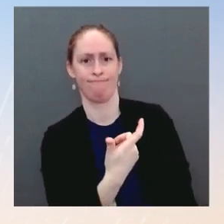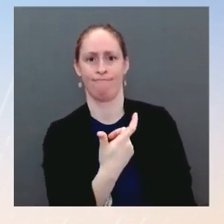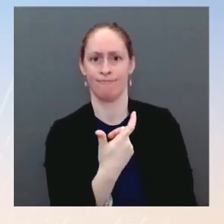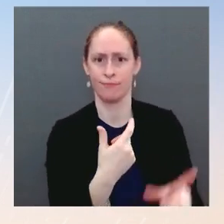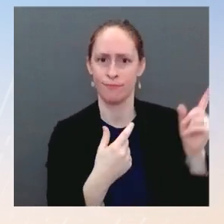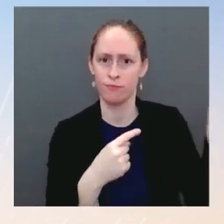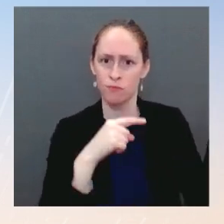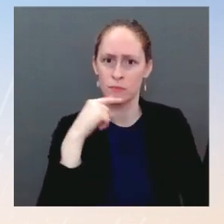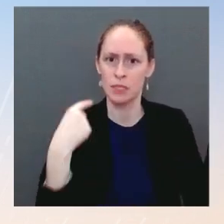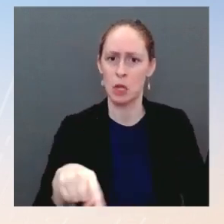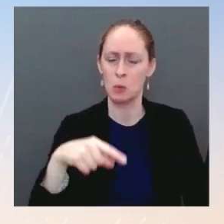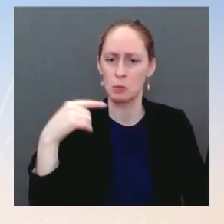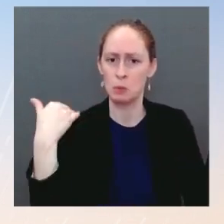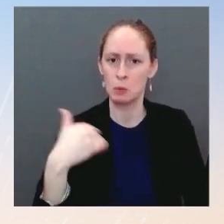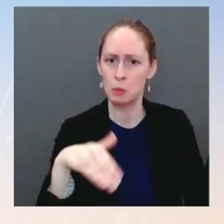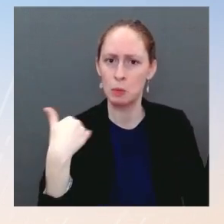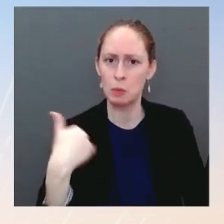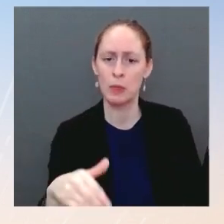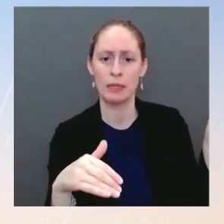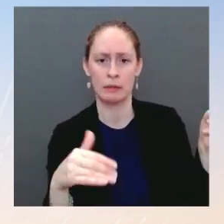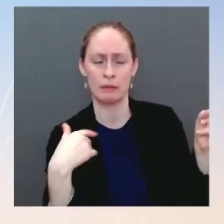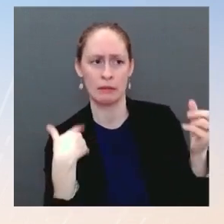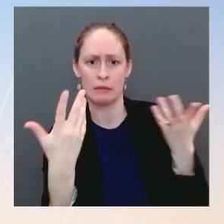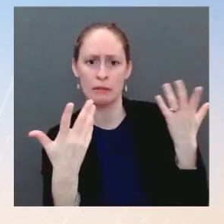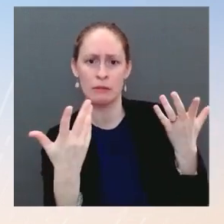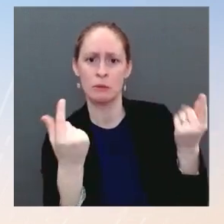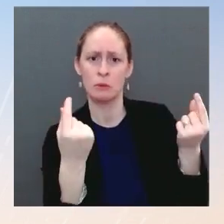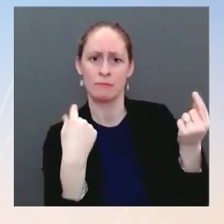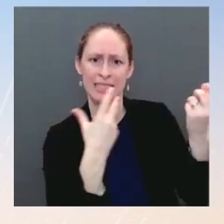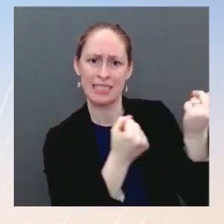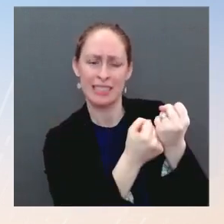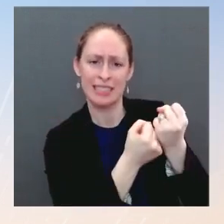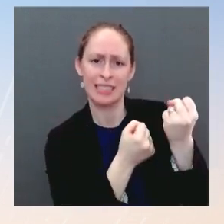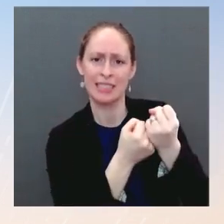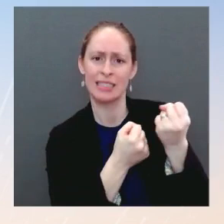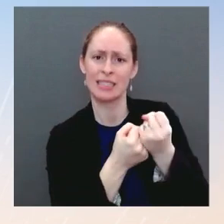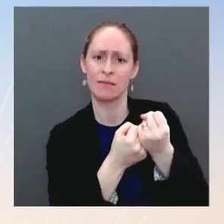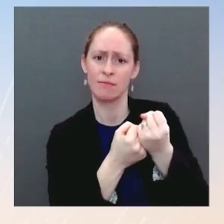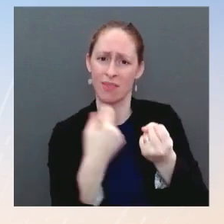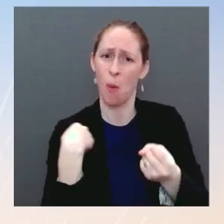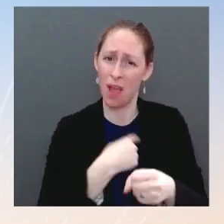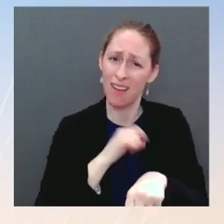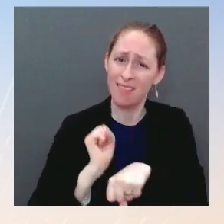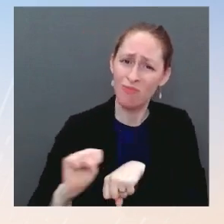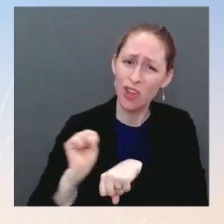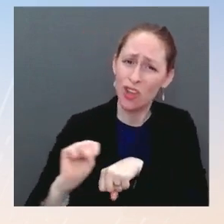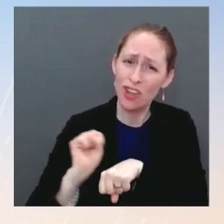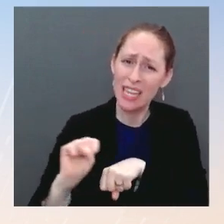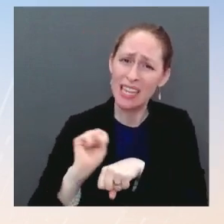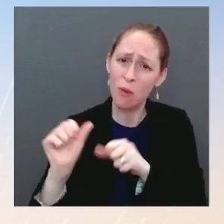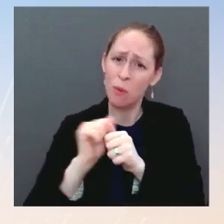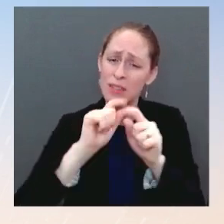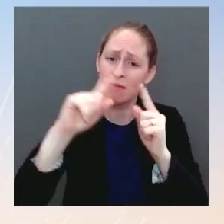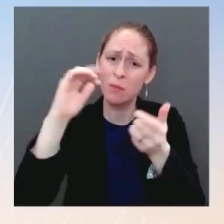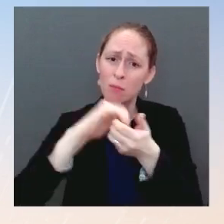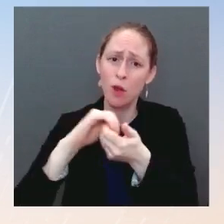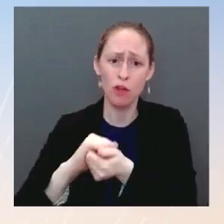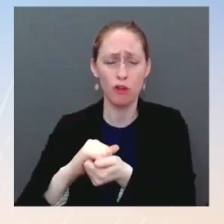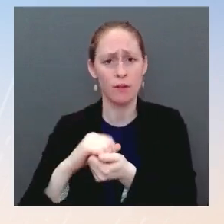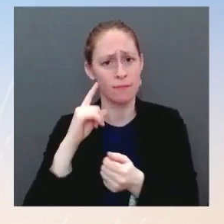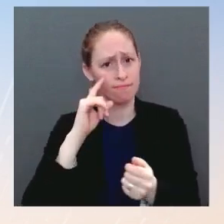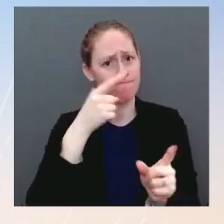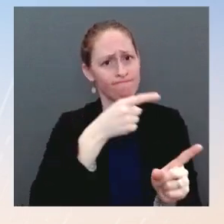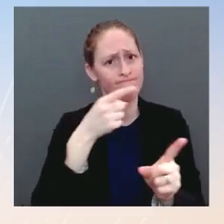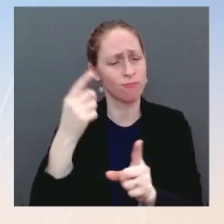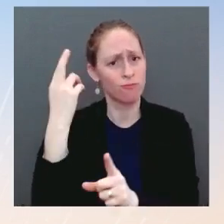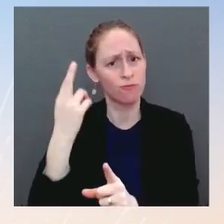That's why we have a united front, as we're looking at the potential actions of President Putin. So, I think that speaks to